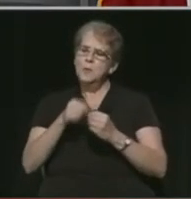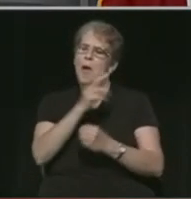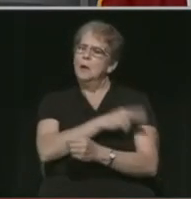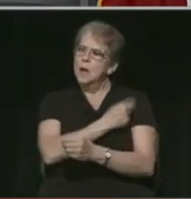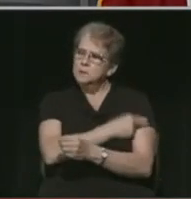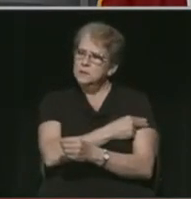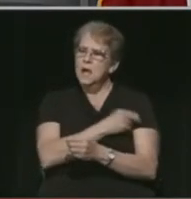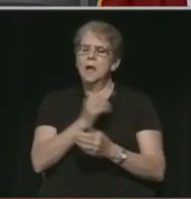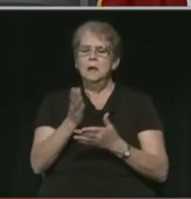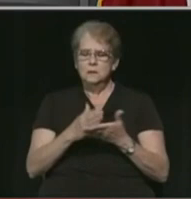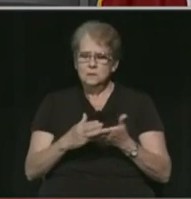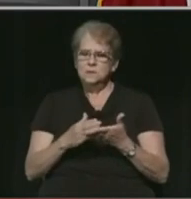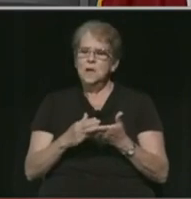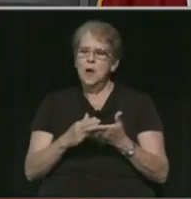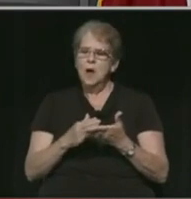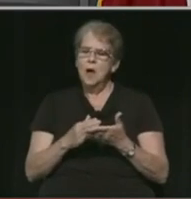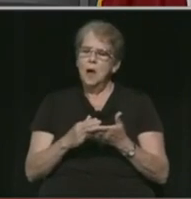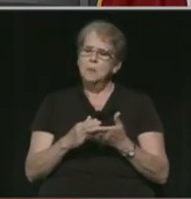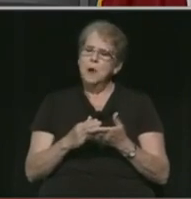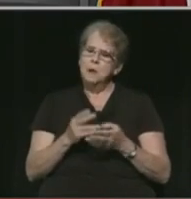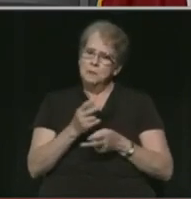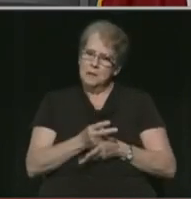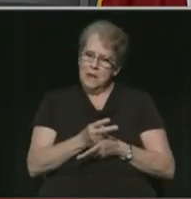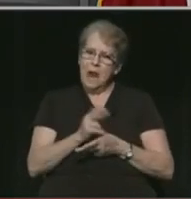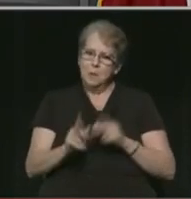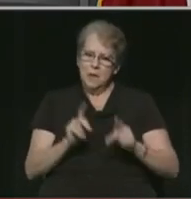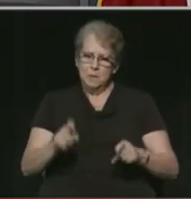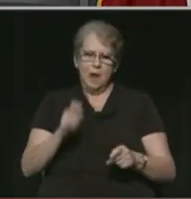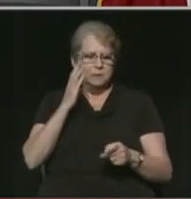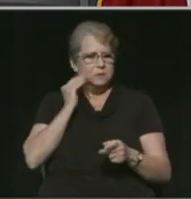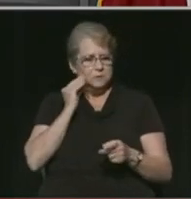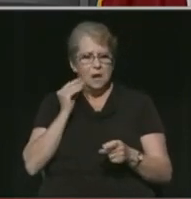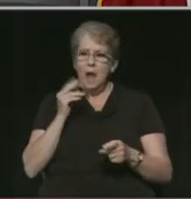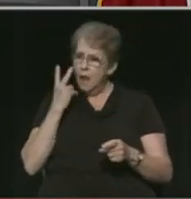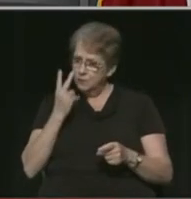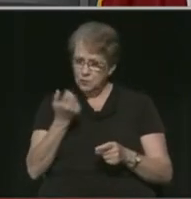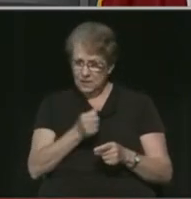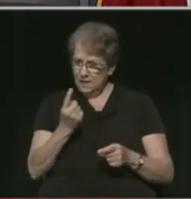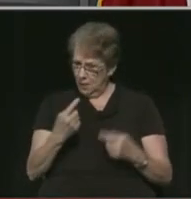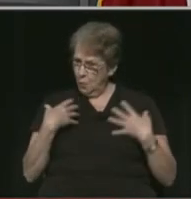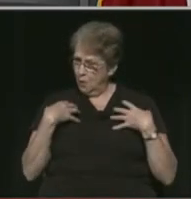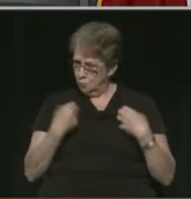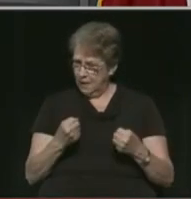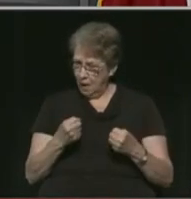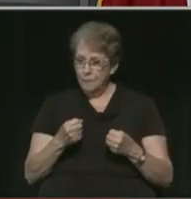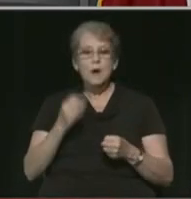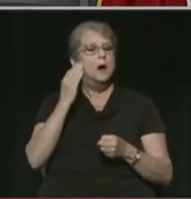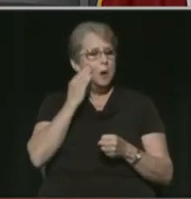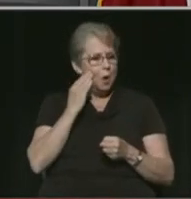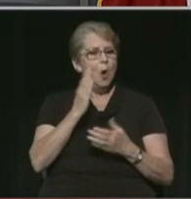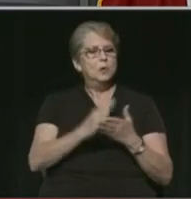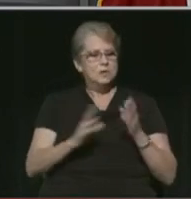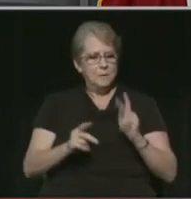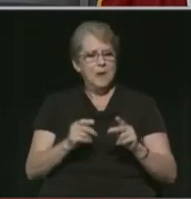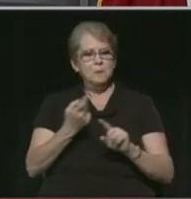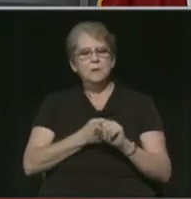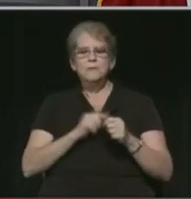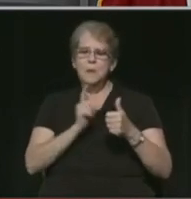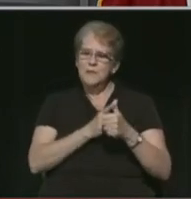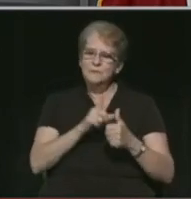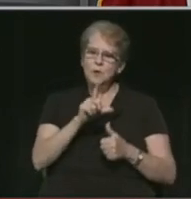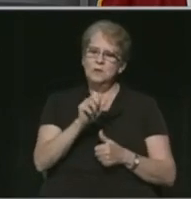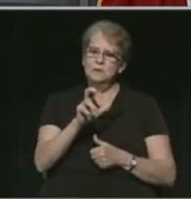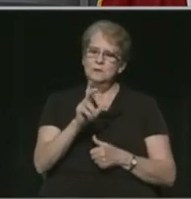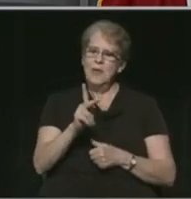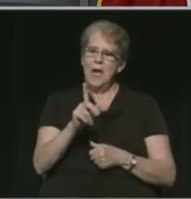some of the extreme care that people have to go through. Have we seen anybody recover so far? We know that some of the folks from the original Lackland cohort,